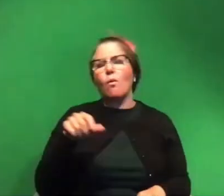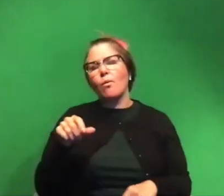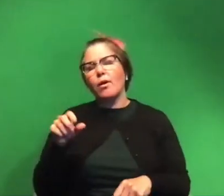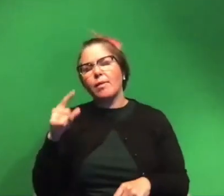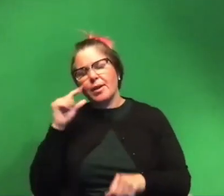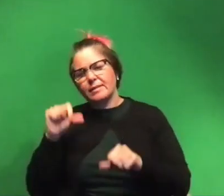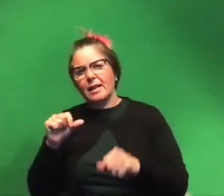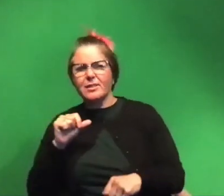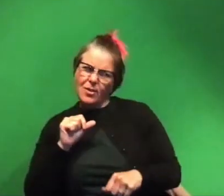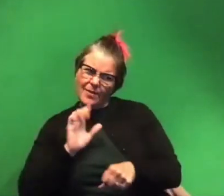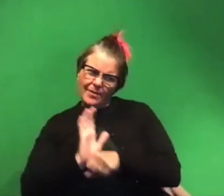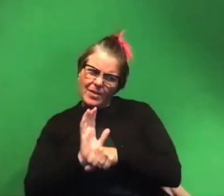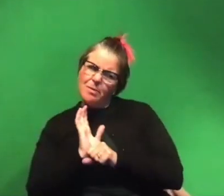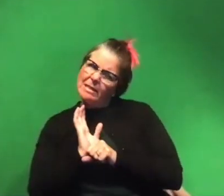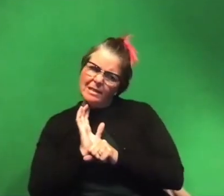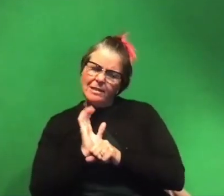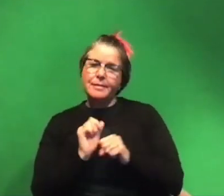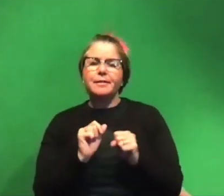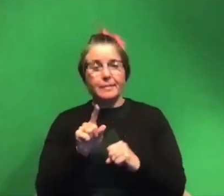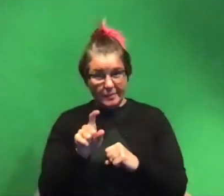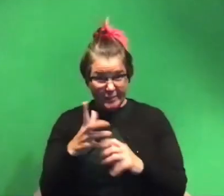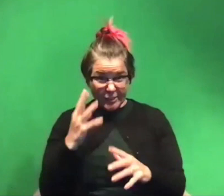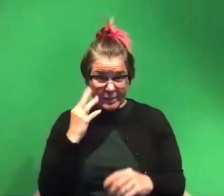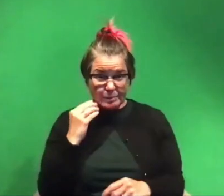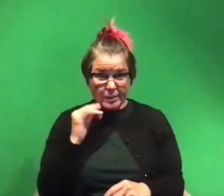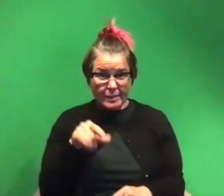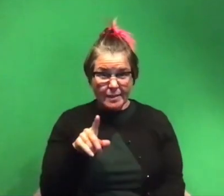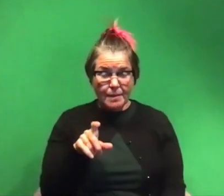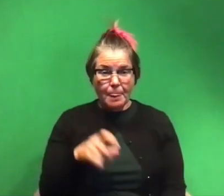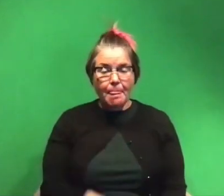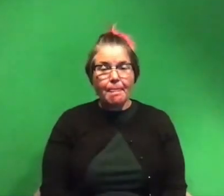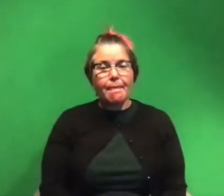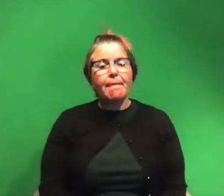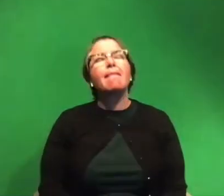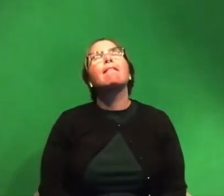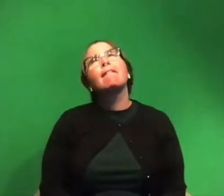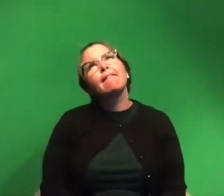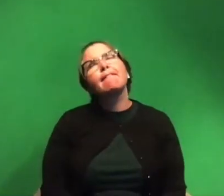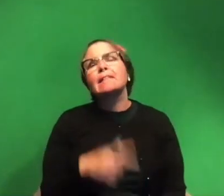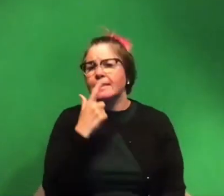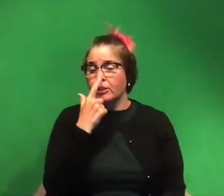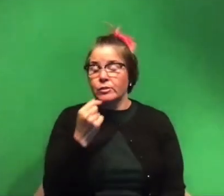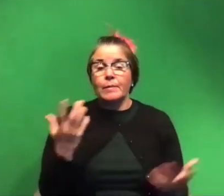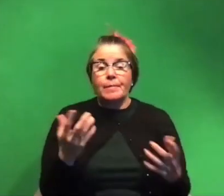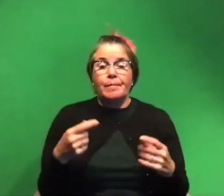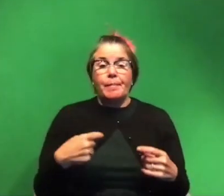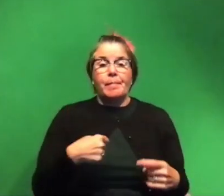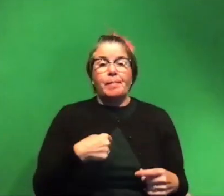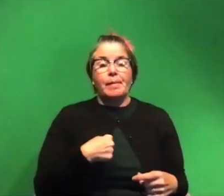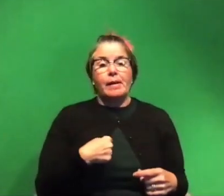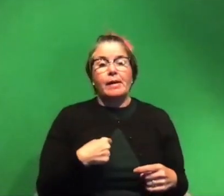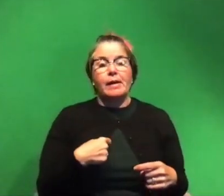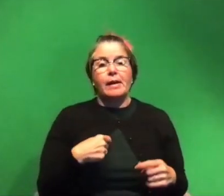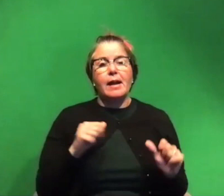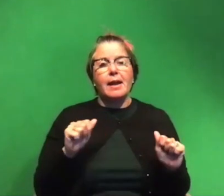like well this is a little you know like did you experience any of that yourself what's really interesting is i think that i was able to